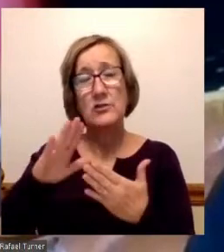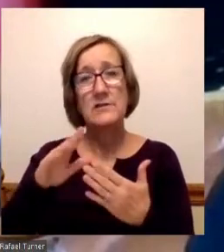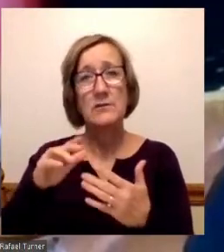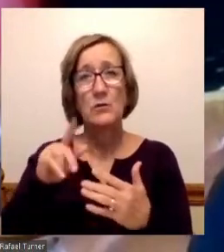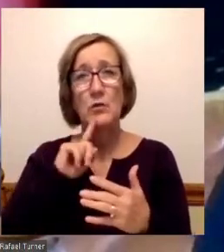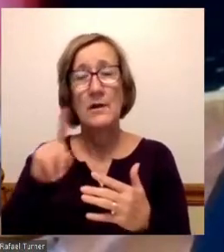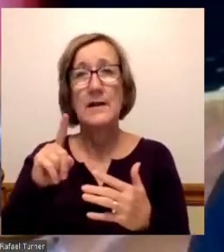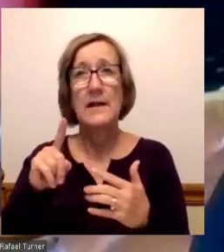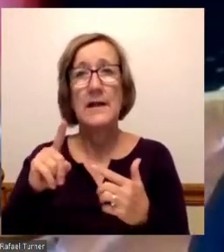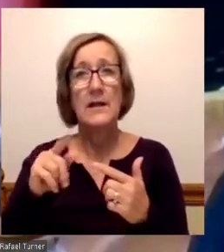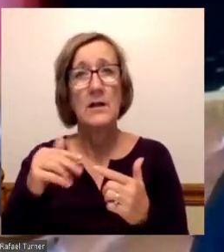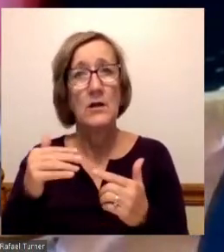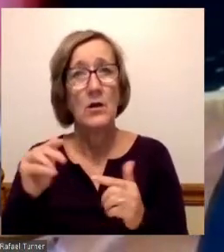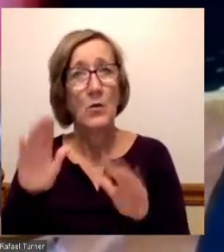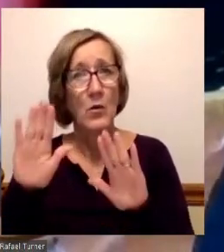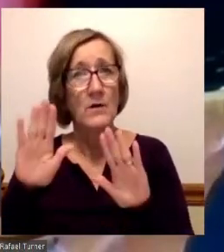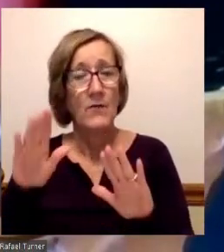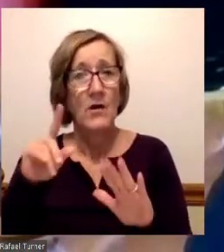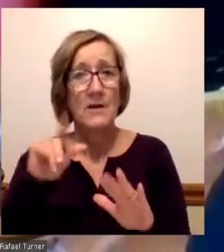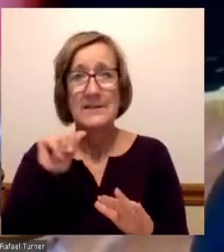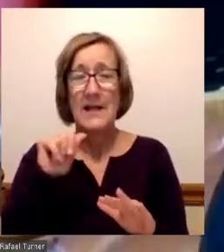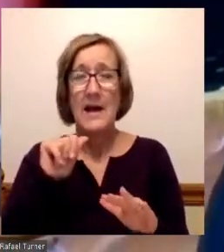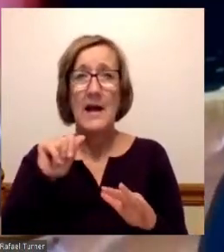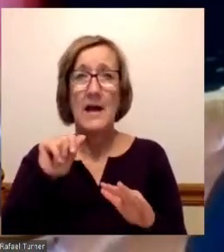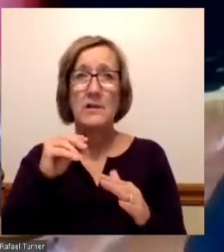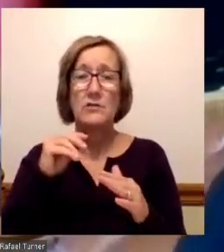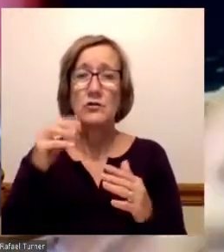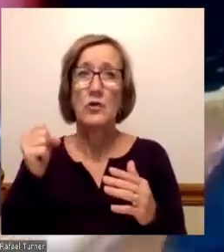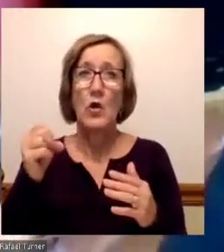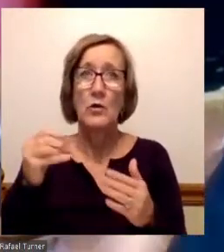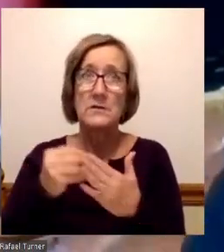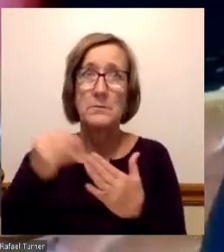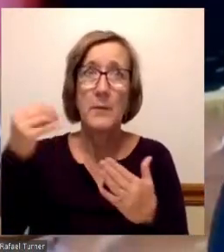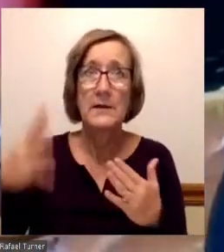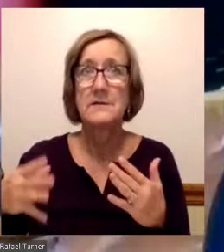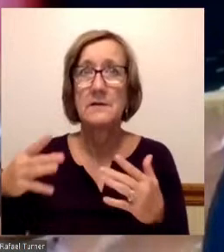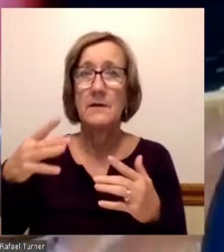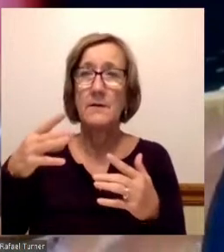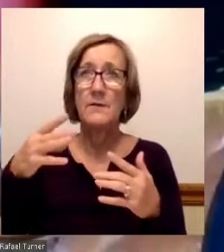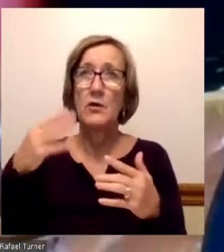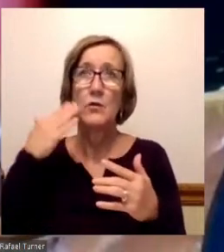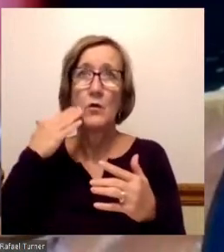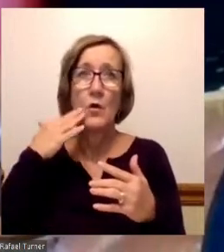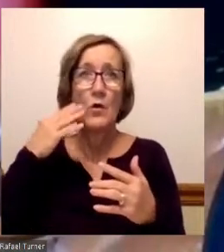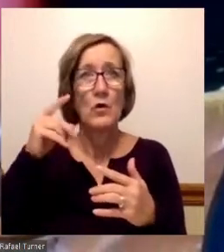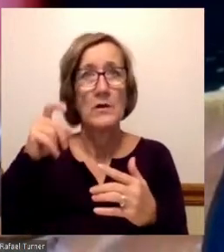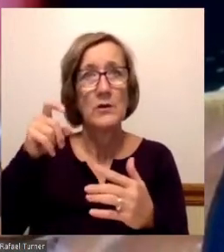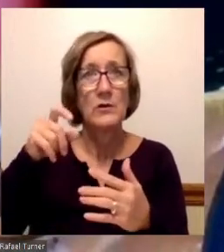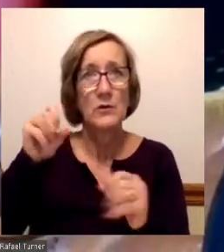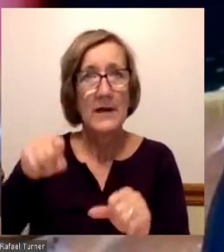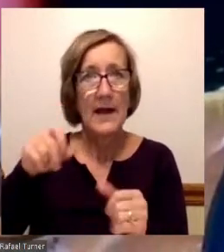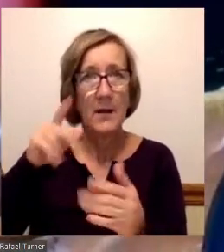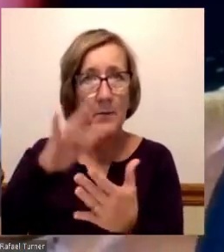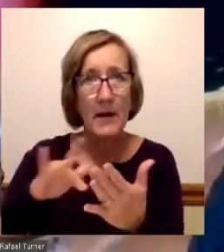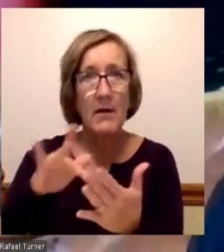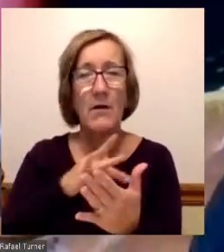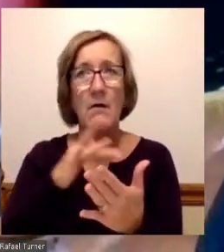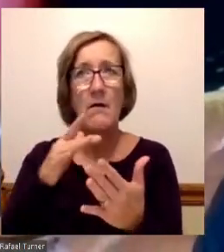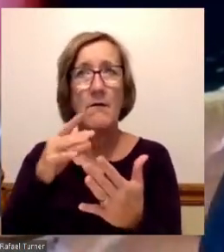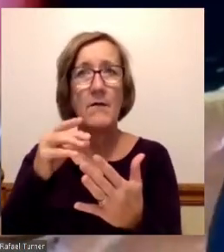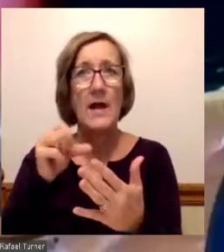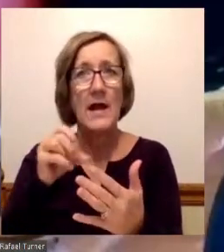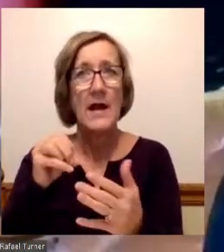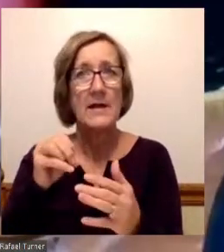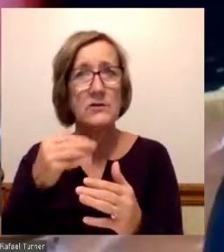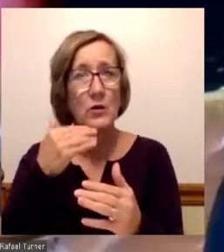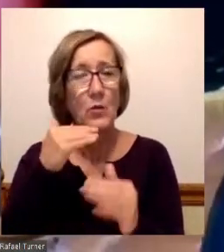student loan debt, to get your associate's degree, to get your certificate, and then to move on to advance is just a great asset to our community. We need